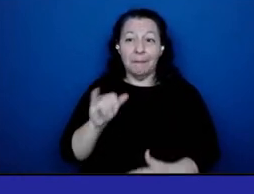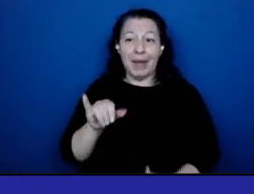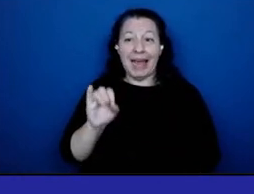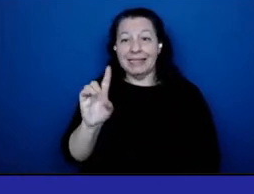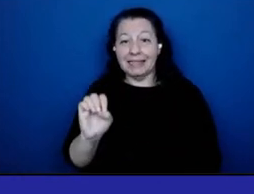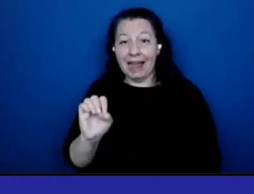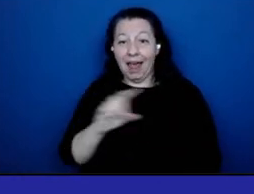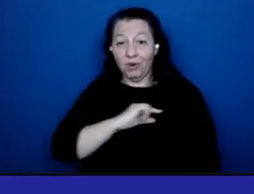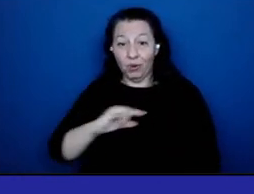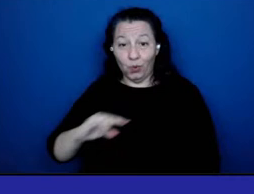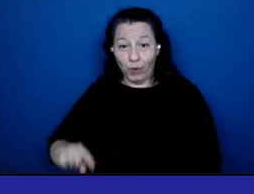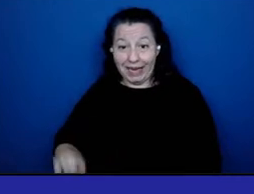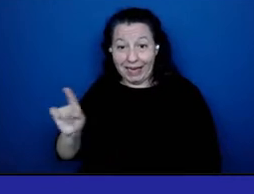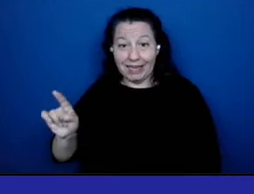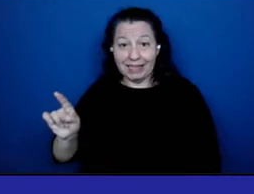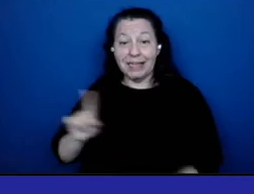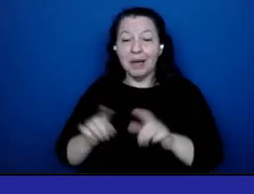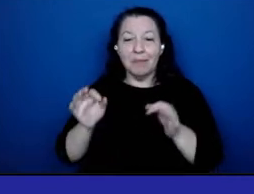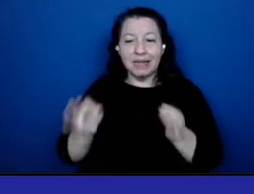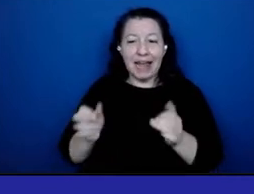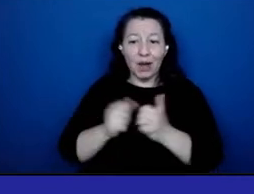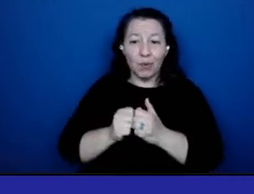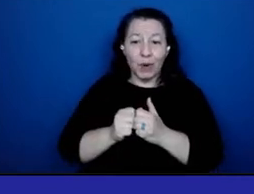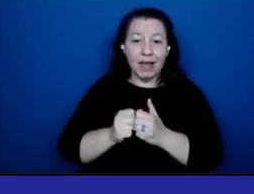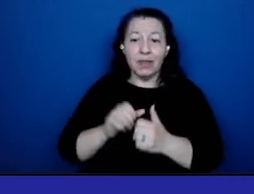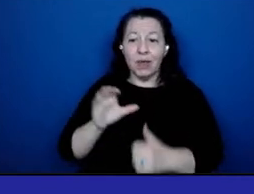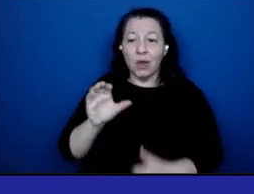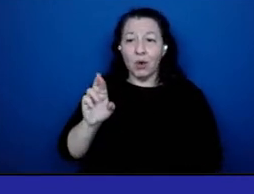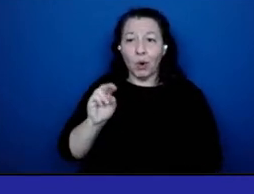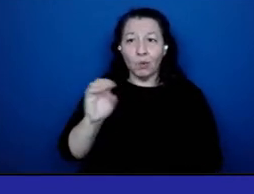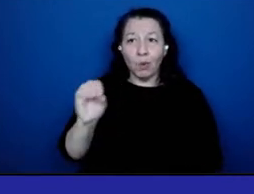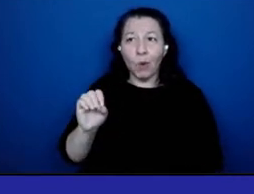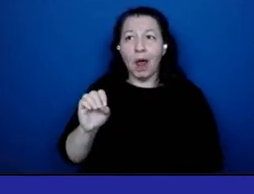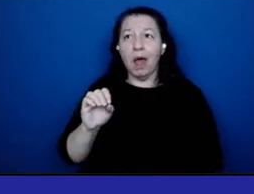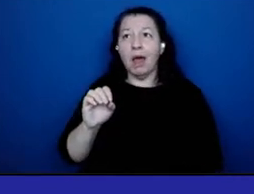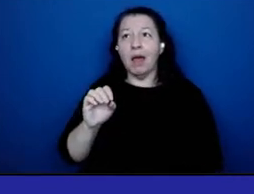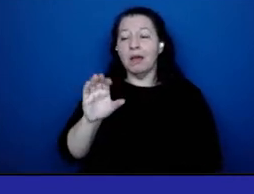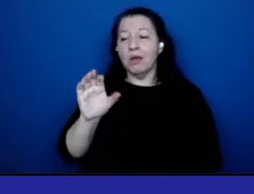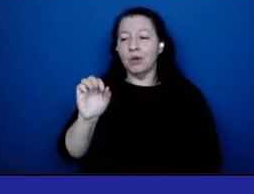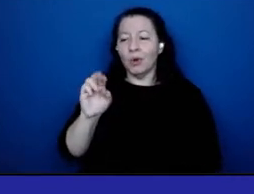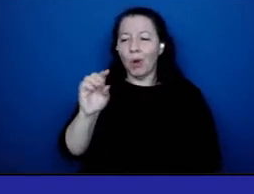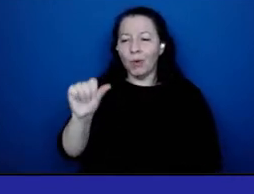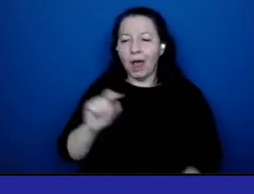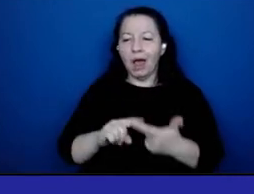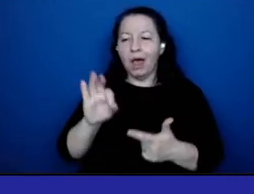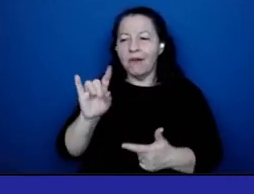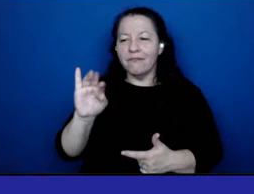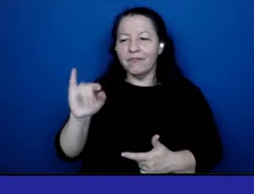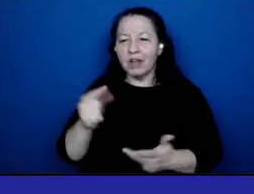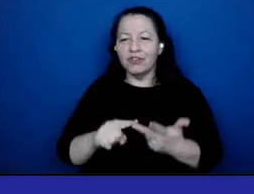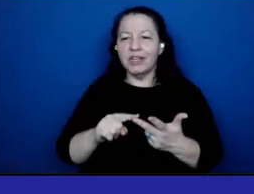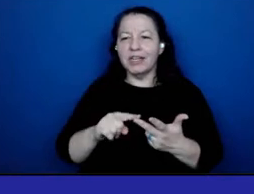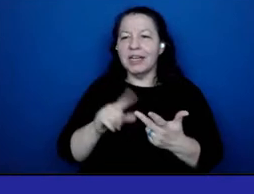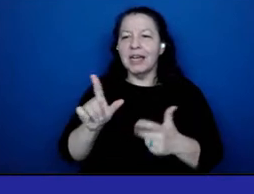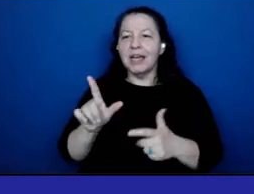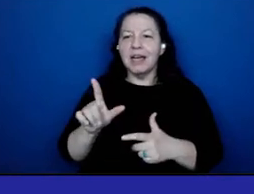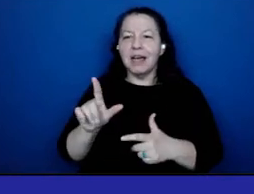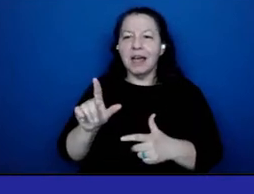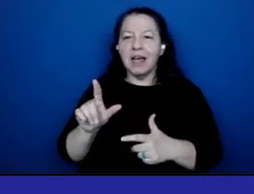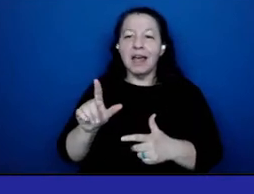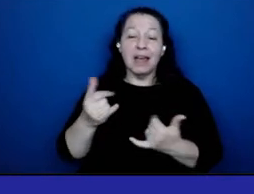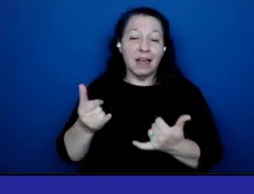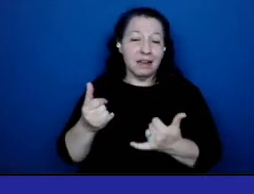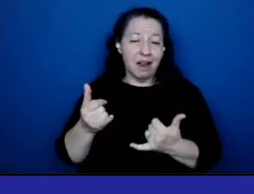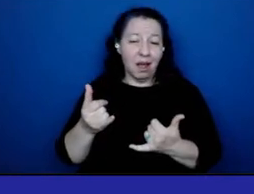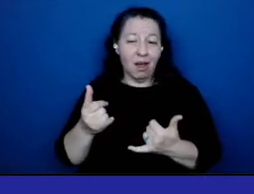the communities when Corona, Flushing, and now Long Island City needed, like, services. So we've